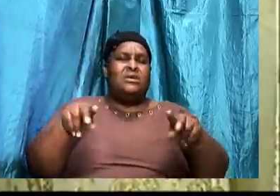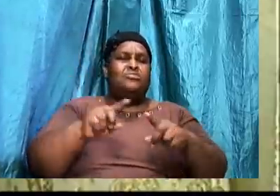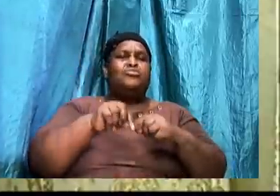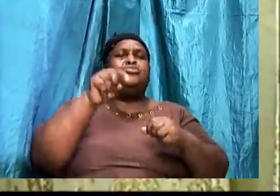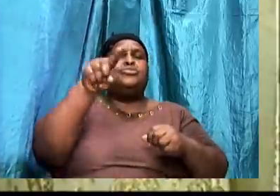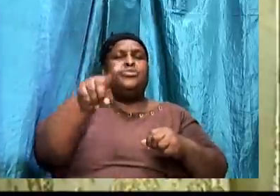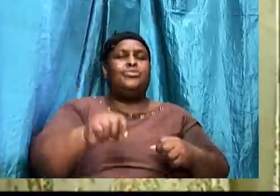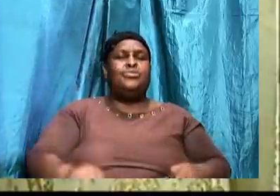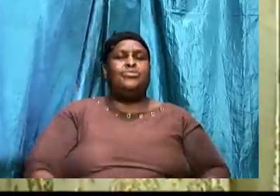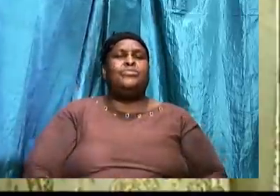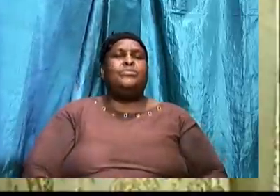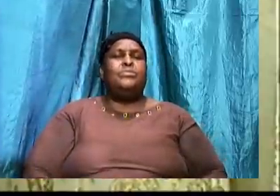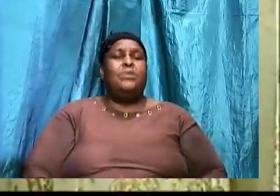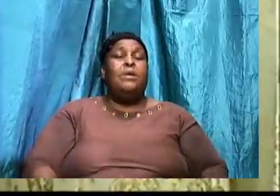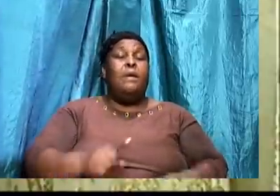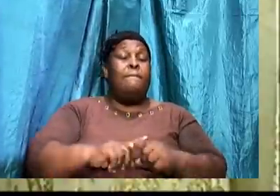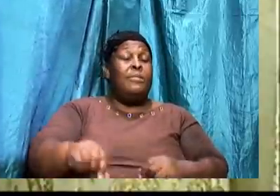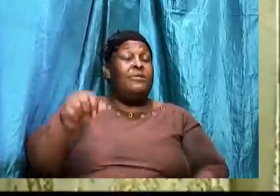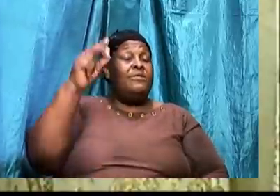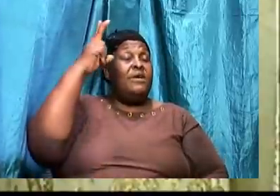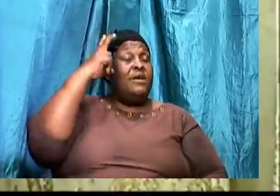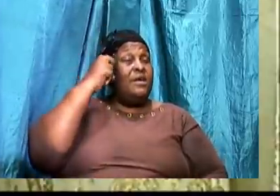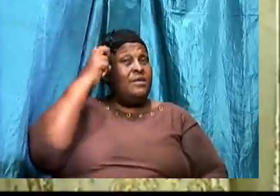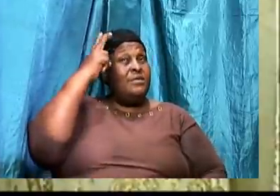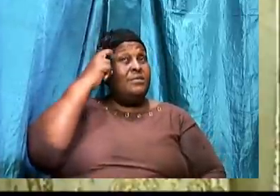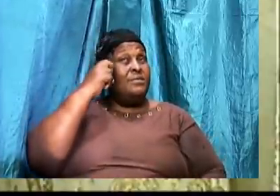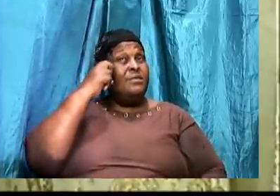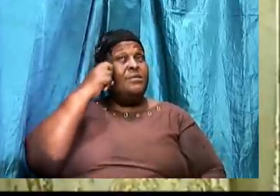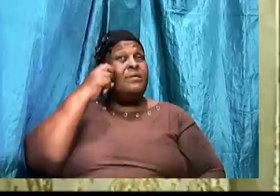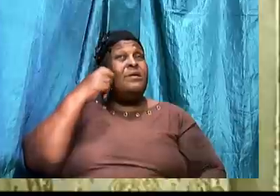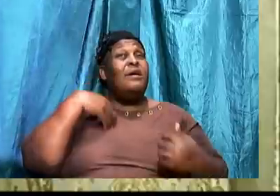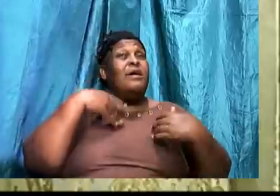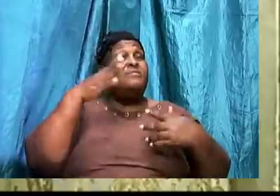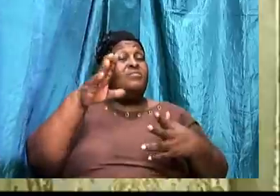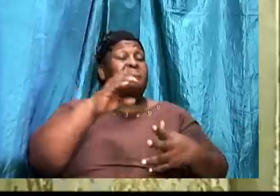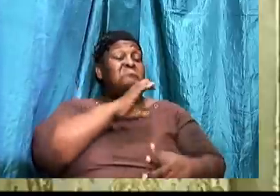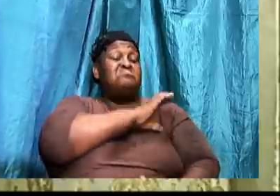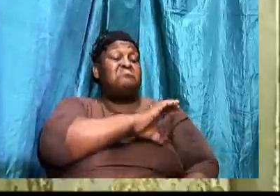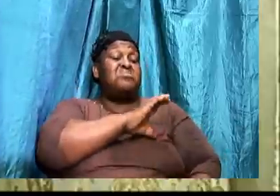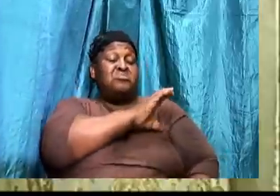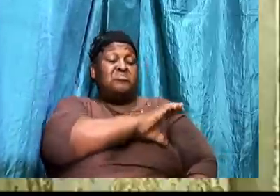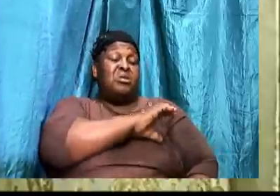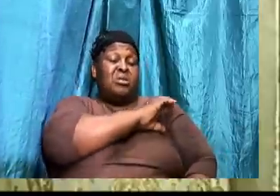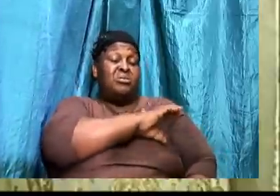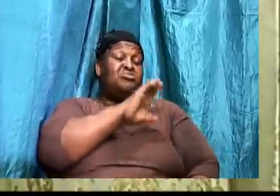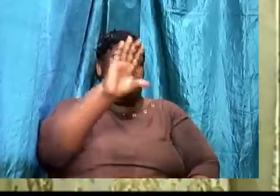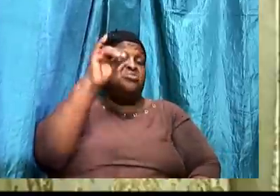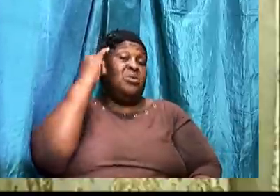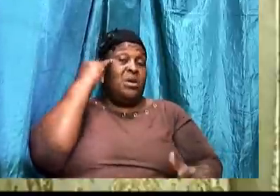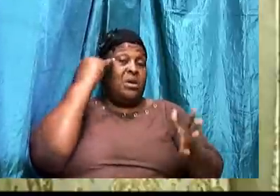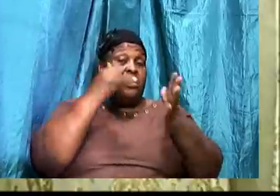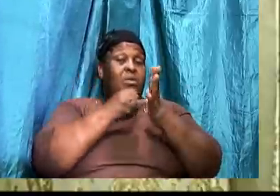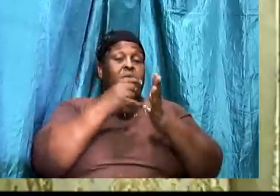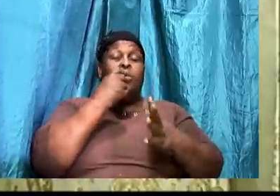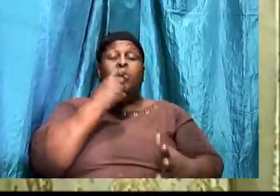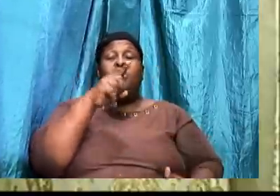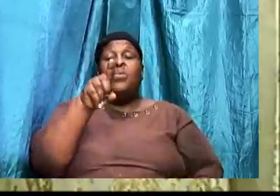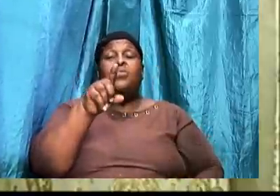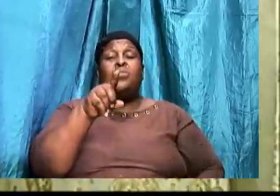But the adversary will try to challenge your identity. Who are you?